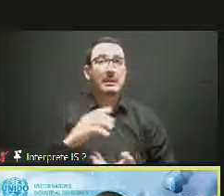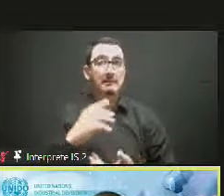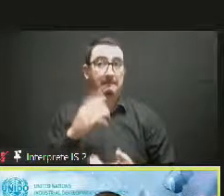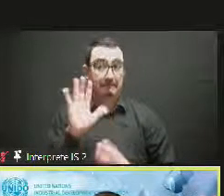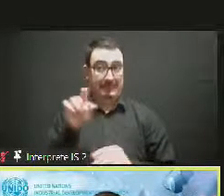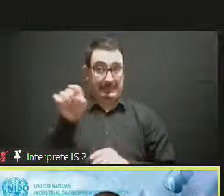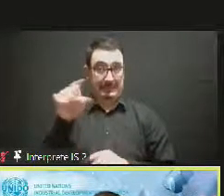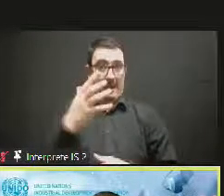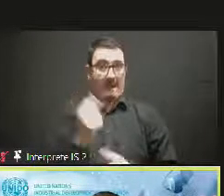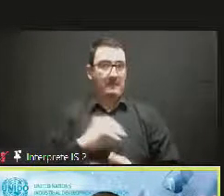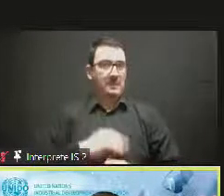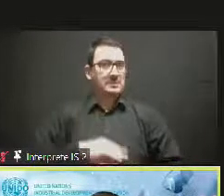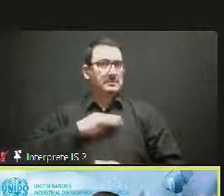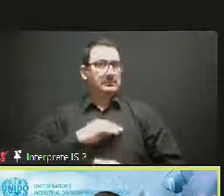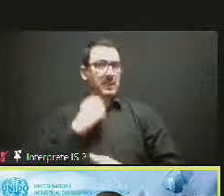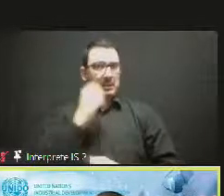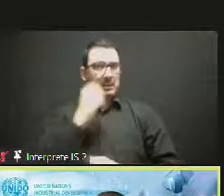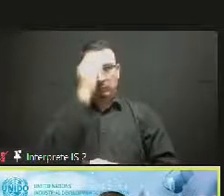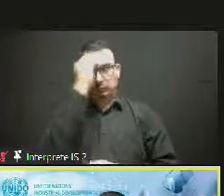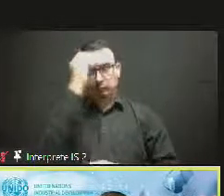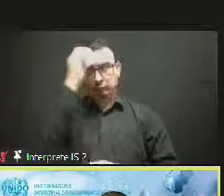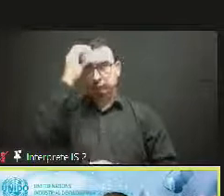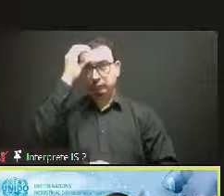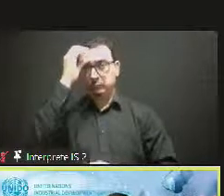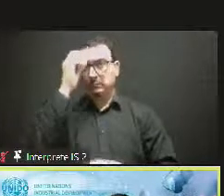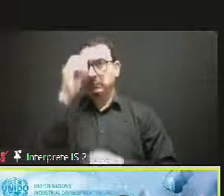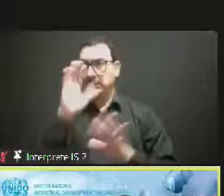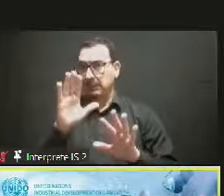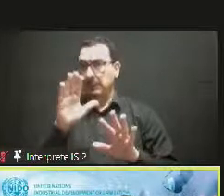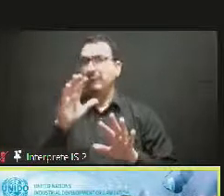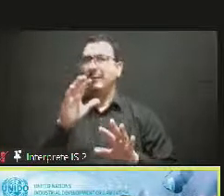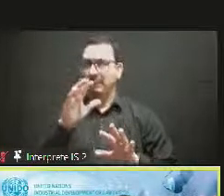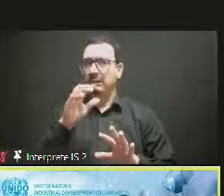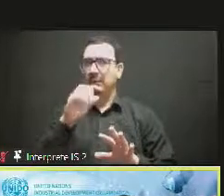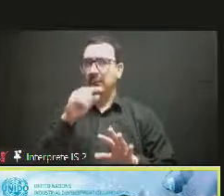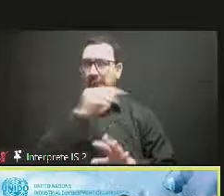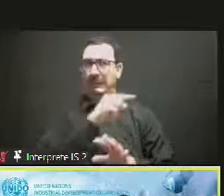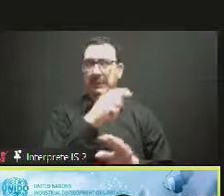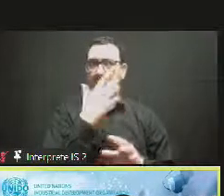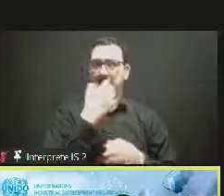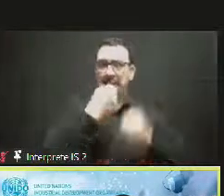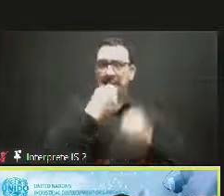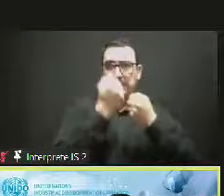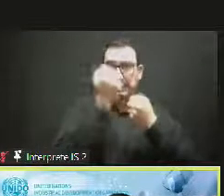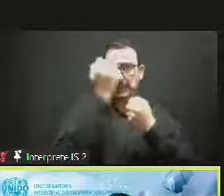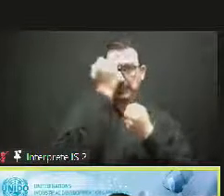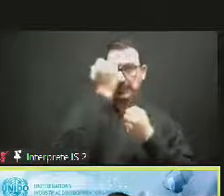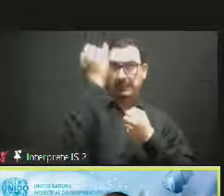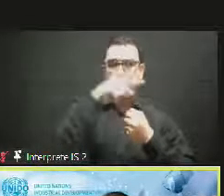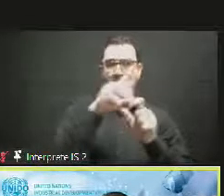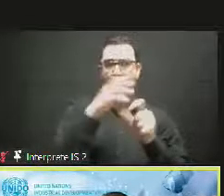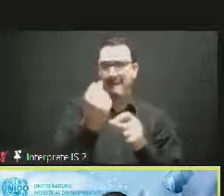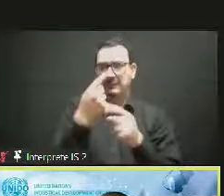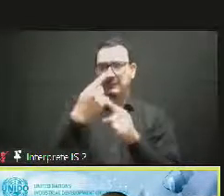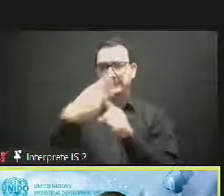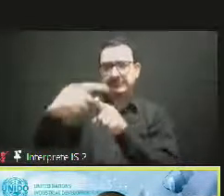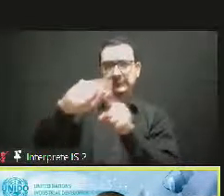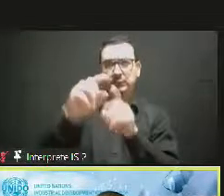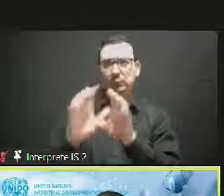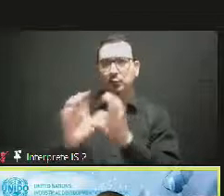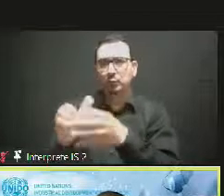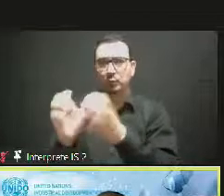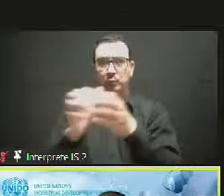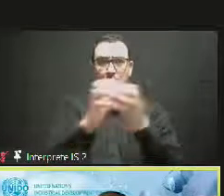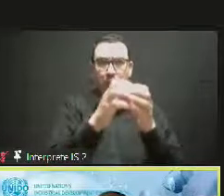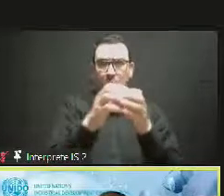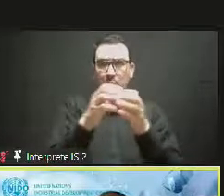composes several subsectors, and particularly what is bringing a lot of attention is the possibility